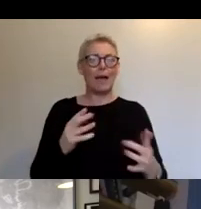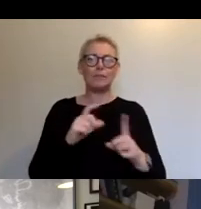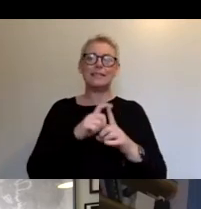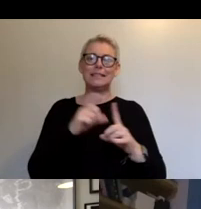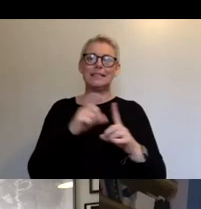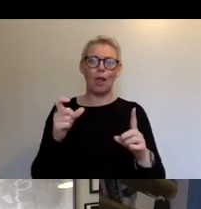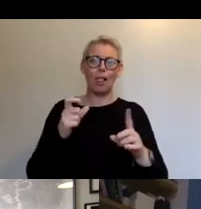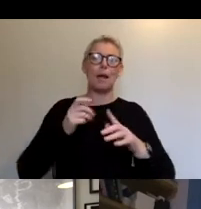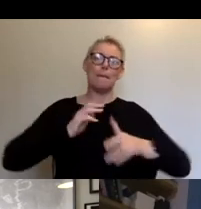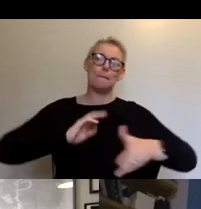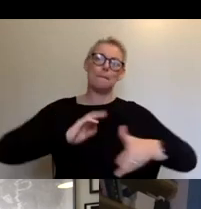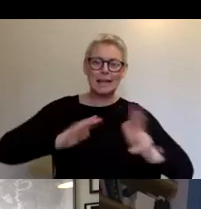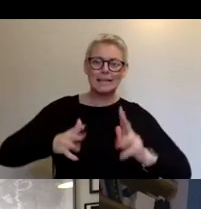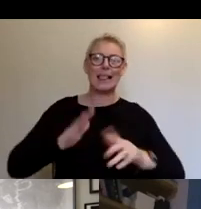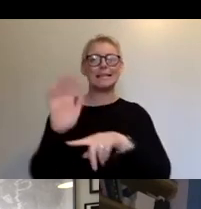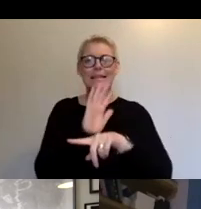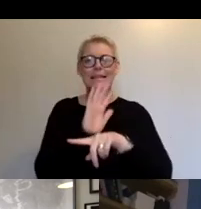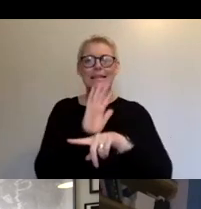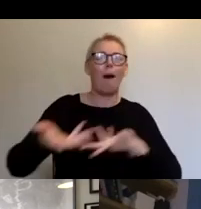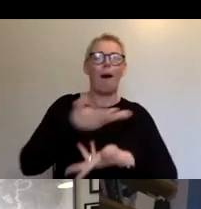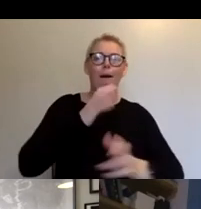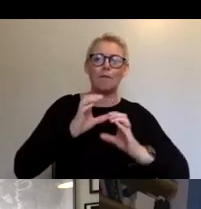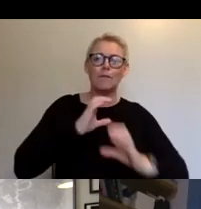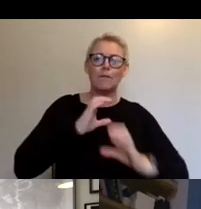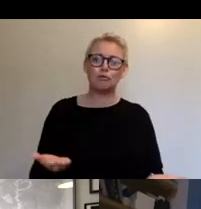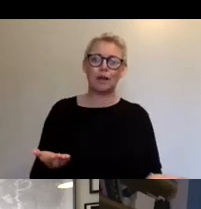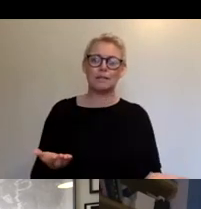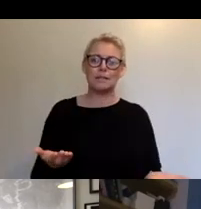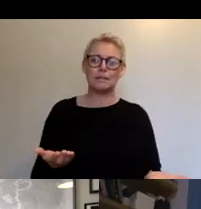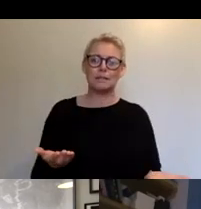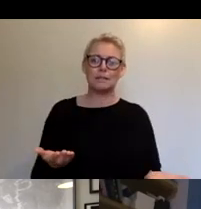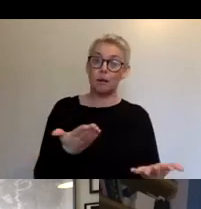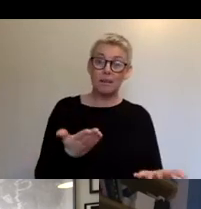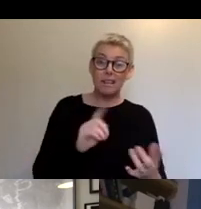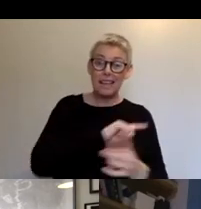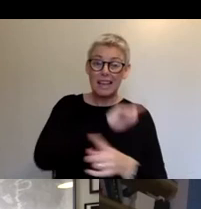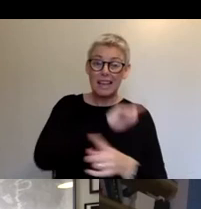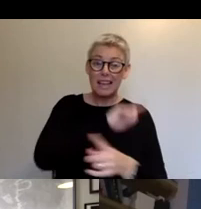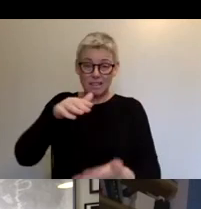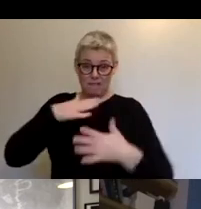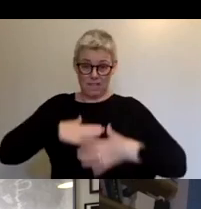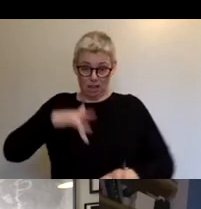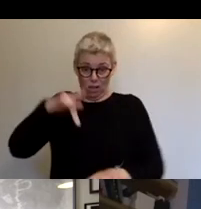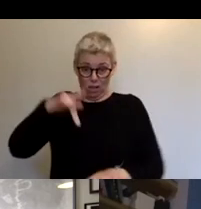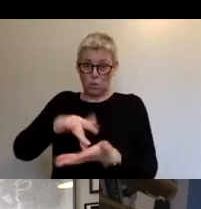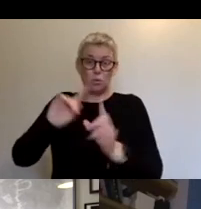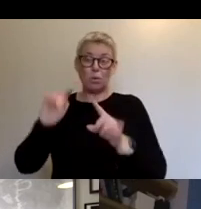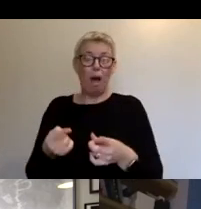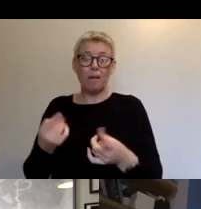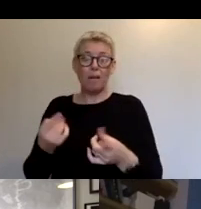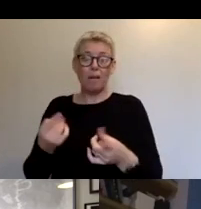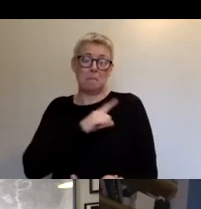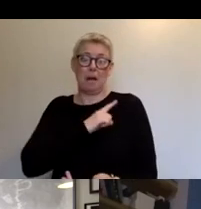holding that within a physical venue. Can we even go back? Is it right to go back? So those are those are questions that